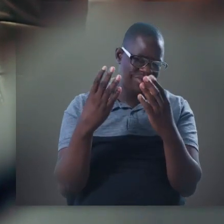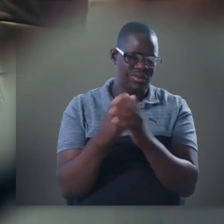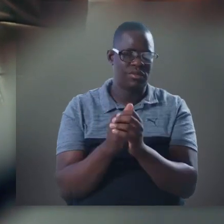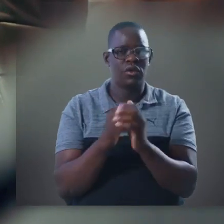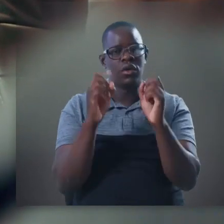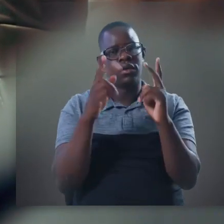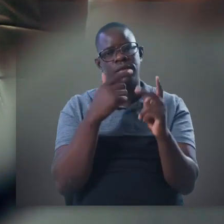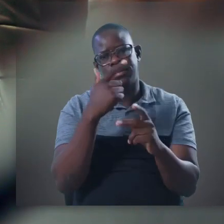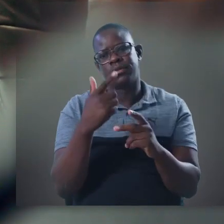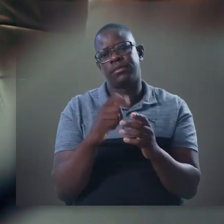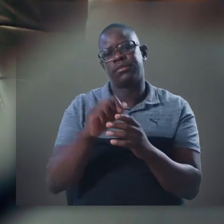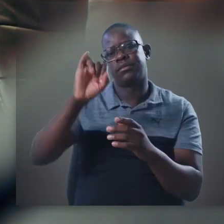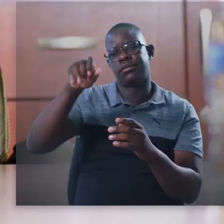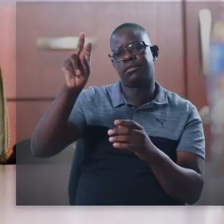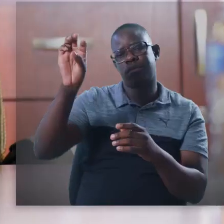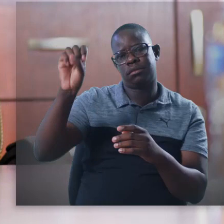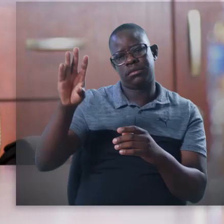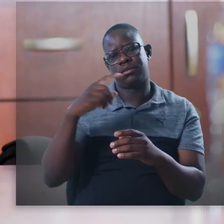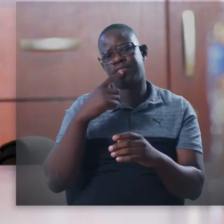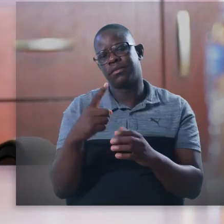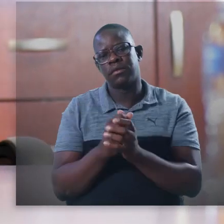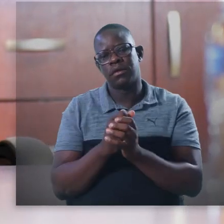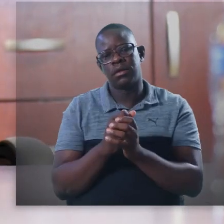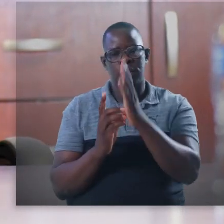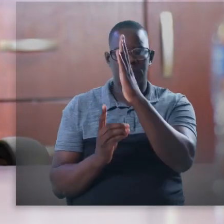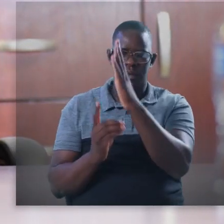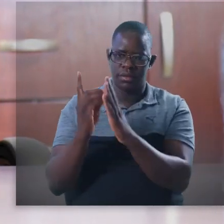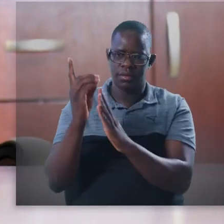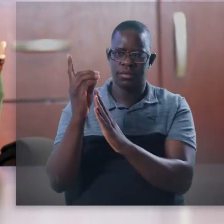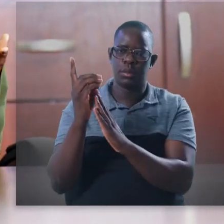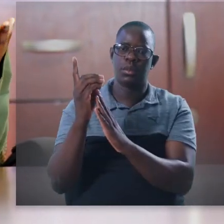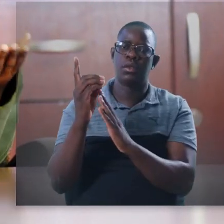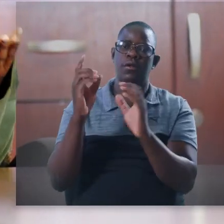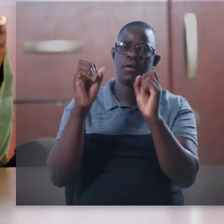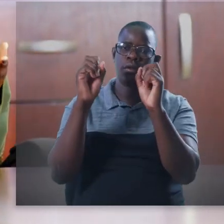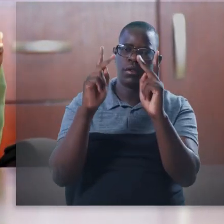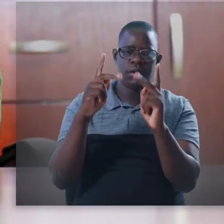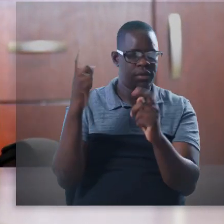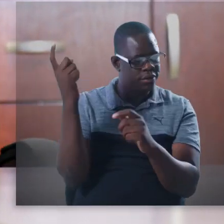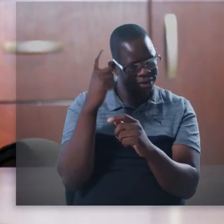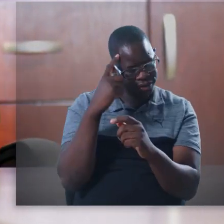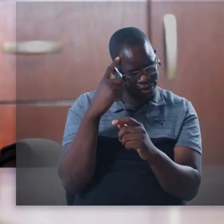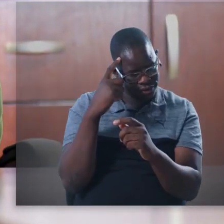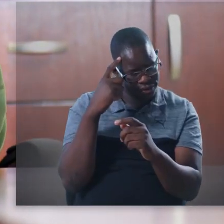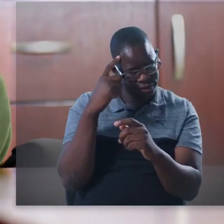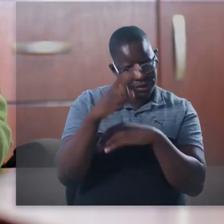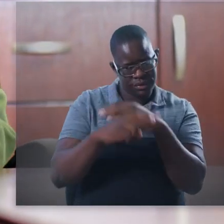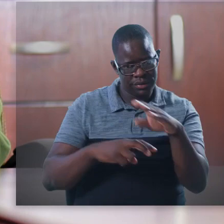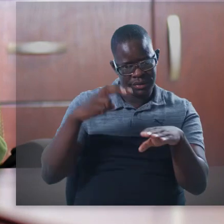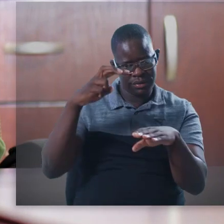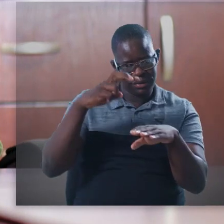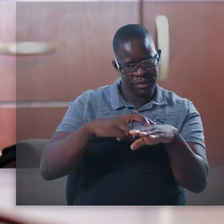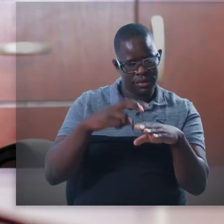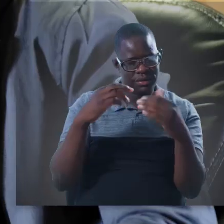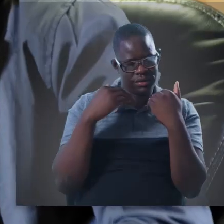with other countries. We are actually doing well in that perspective. That's great. That's great. Now, Jake, what can you tell us with regards to development?